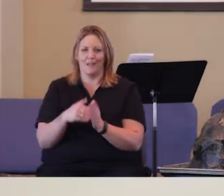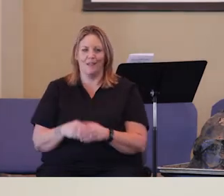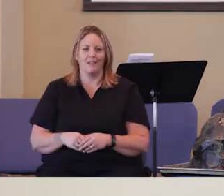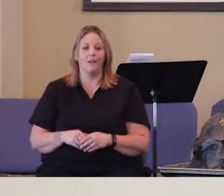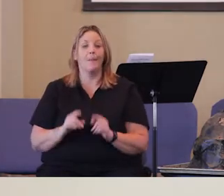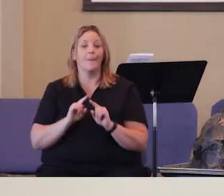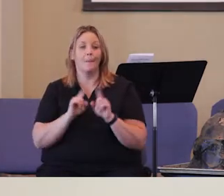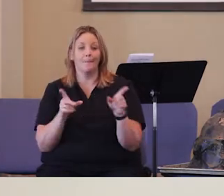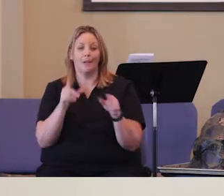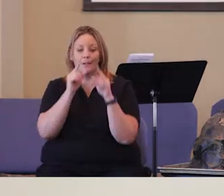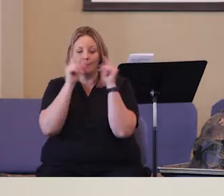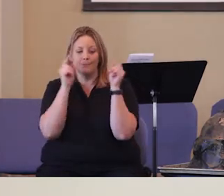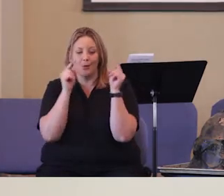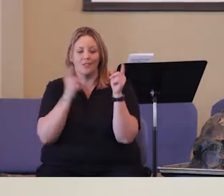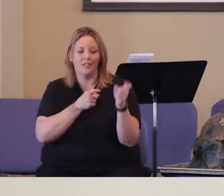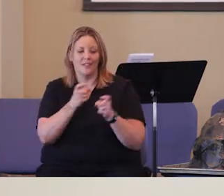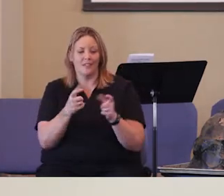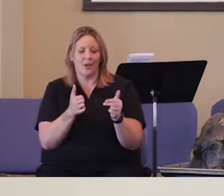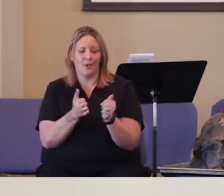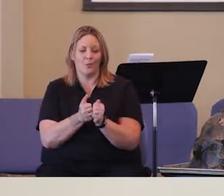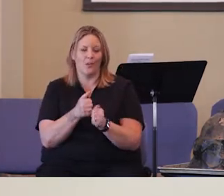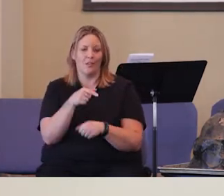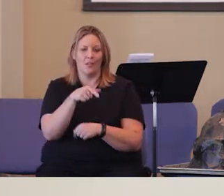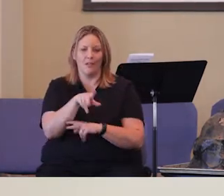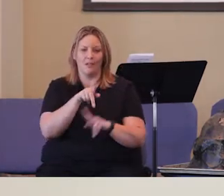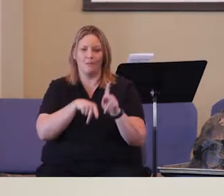And Moses had dealt with these people for 40 years.